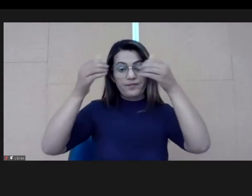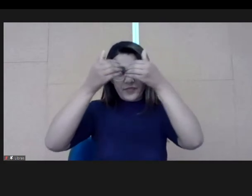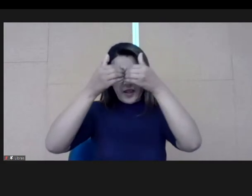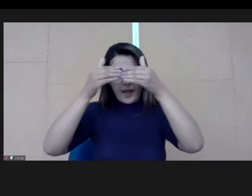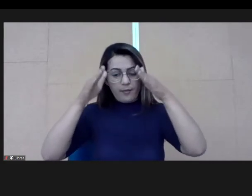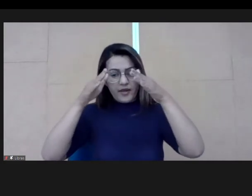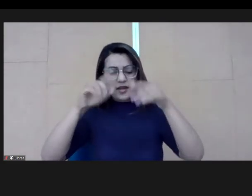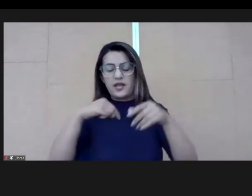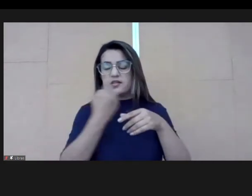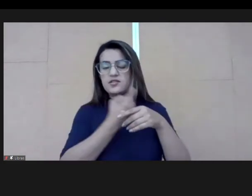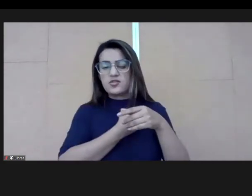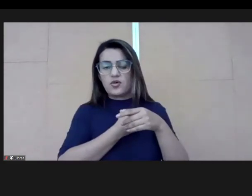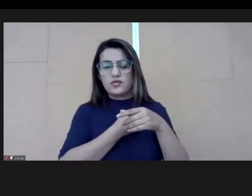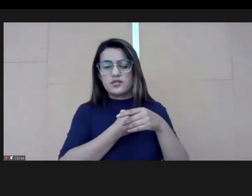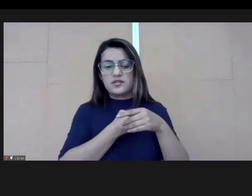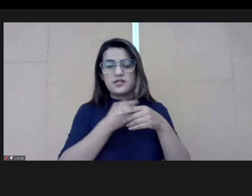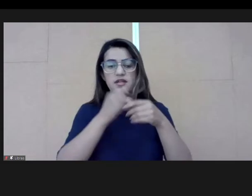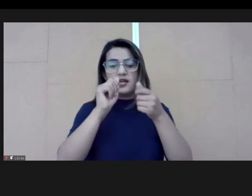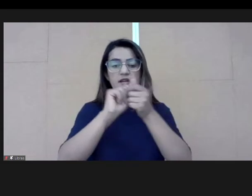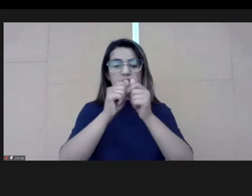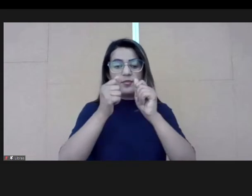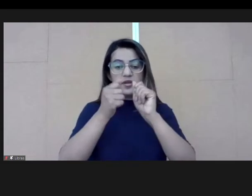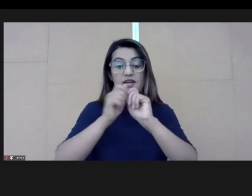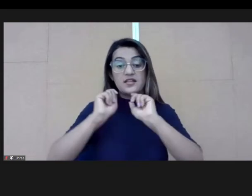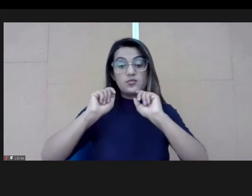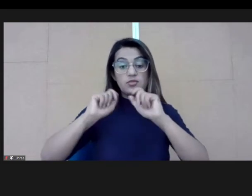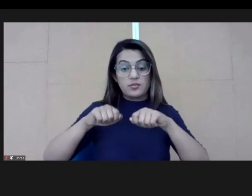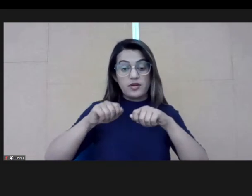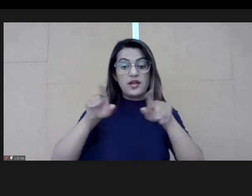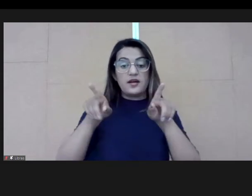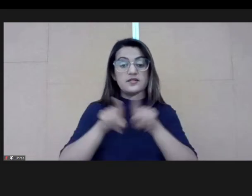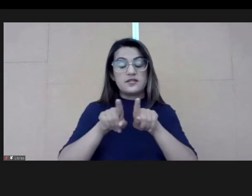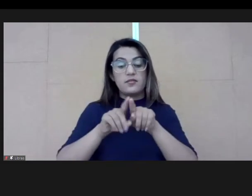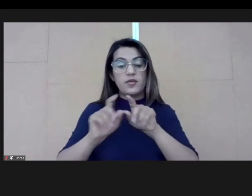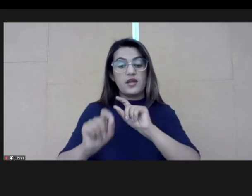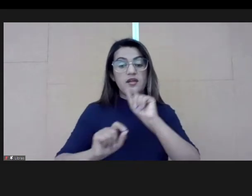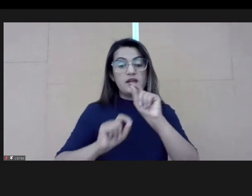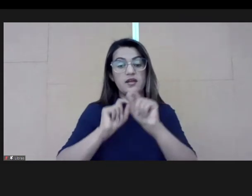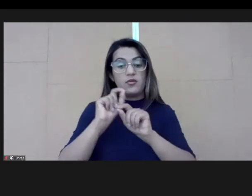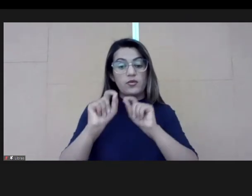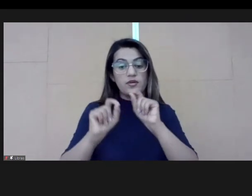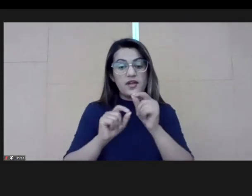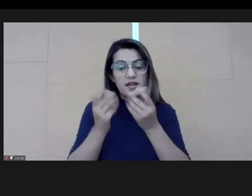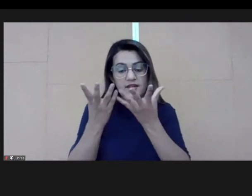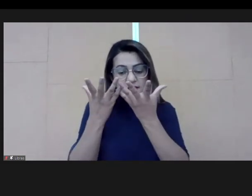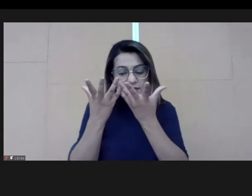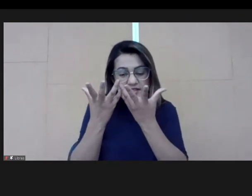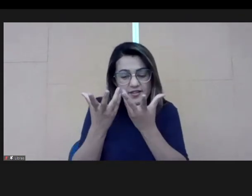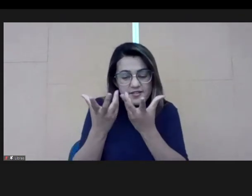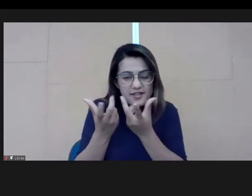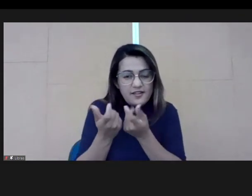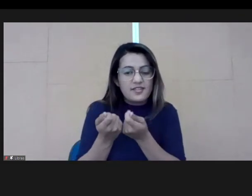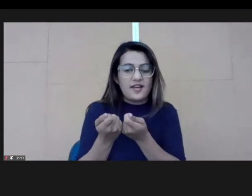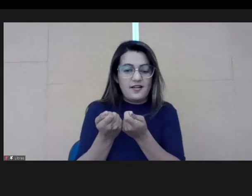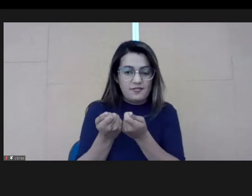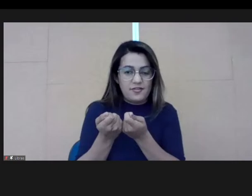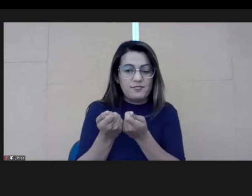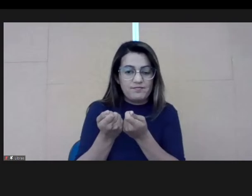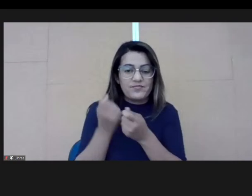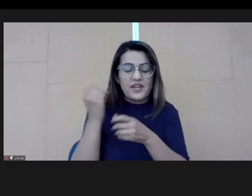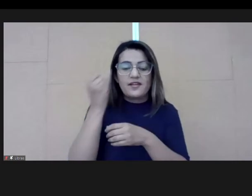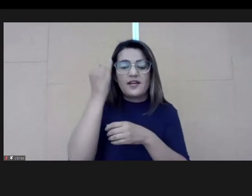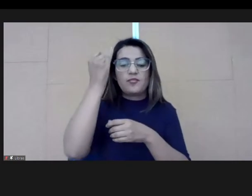horizons and perspective to understand better the possibilities and as a consequence to be more permeated